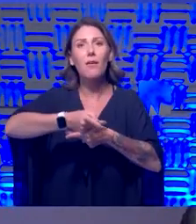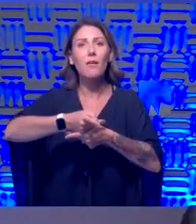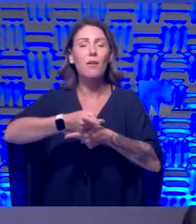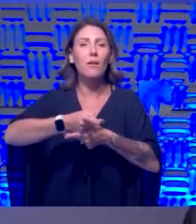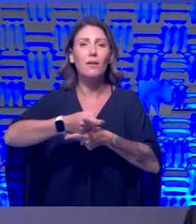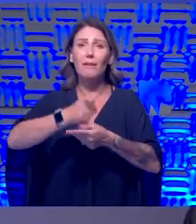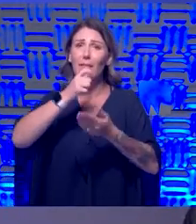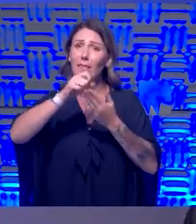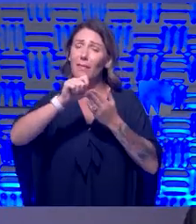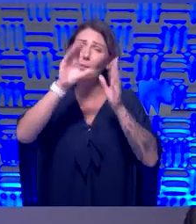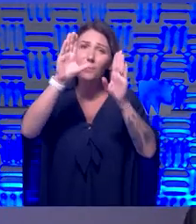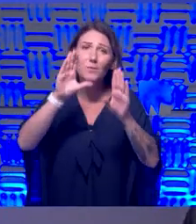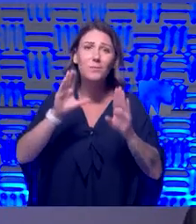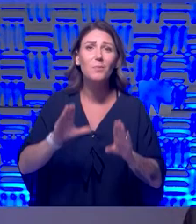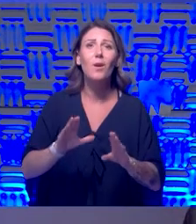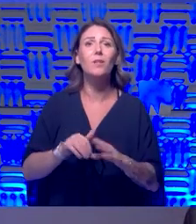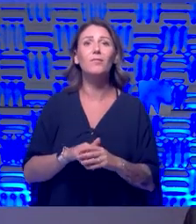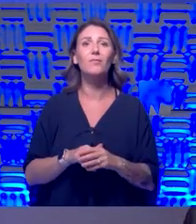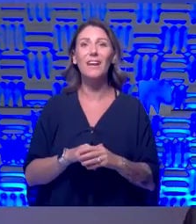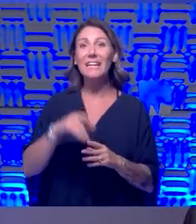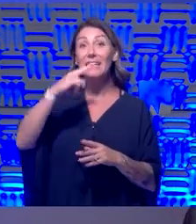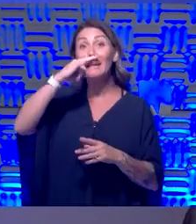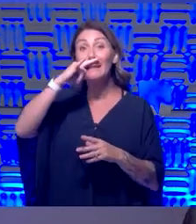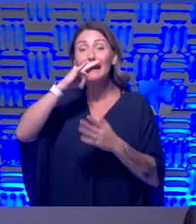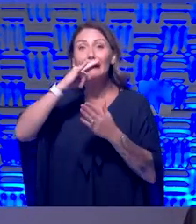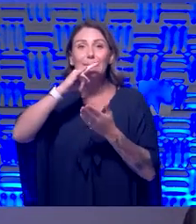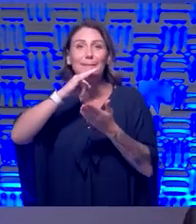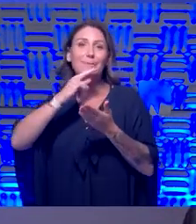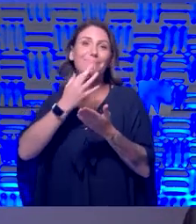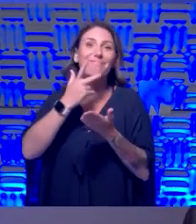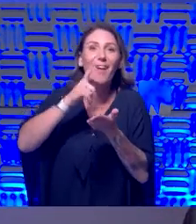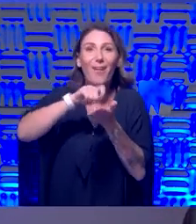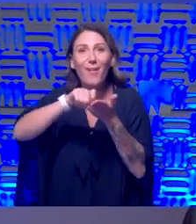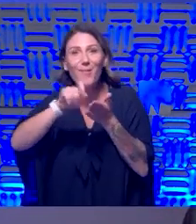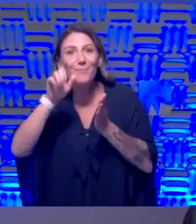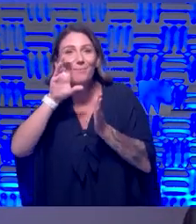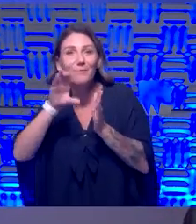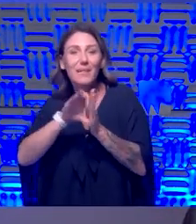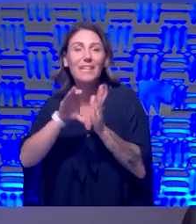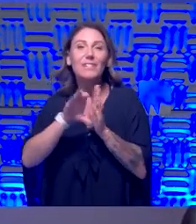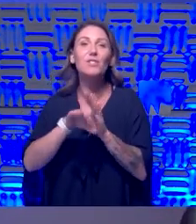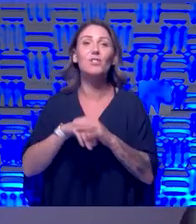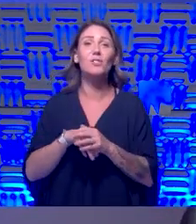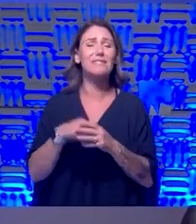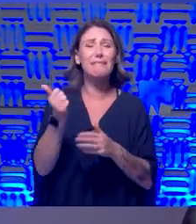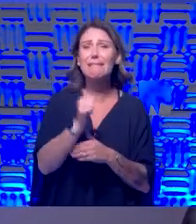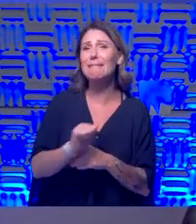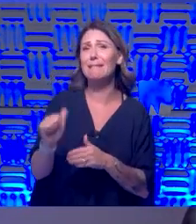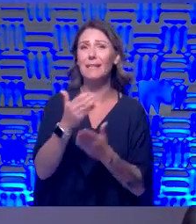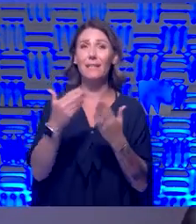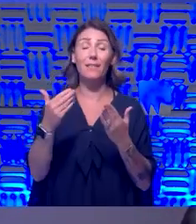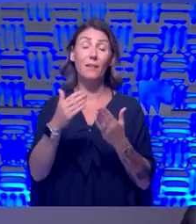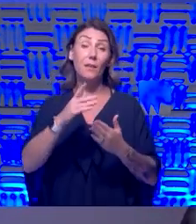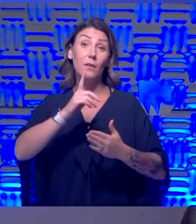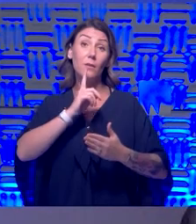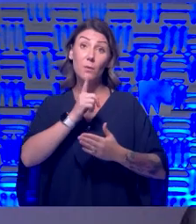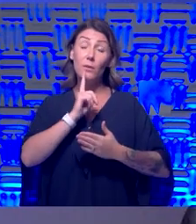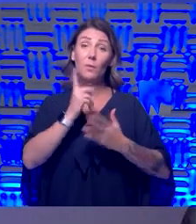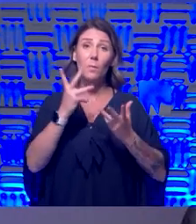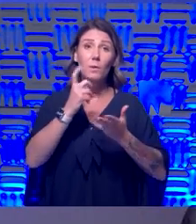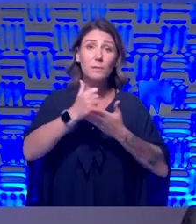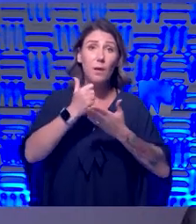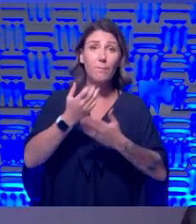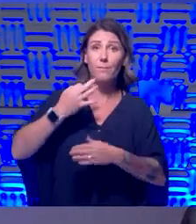you know, the letters are great, kids coloring pictures, any little thing. And one of the things that's really helpful and beneficial for,